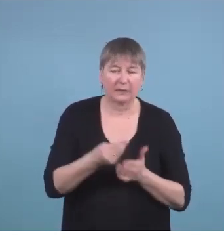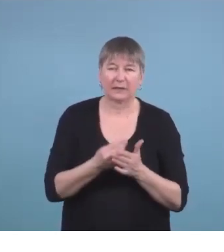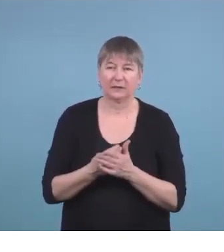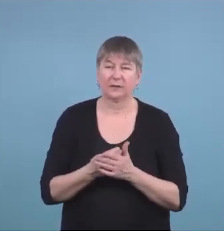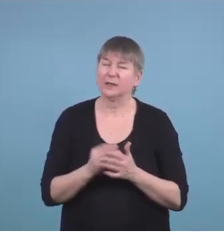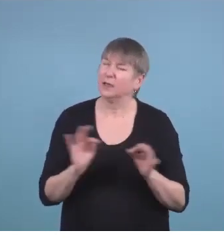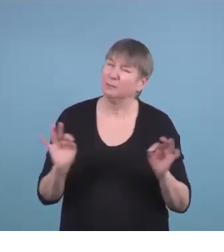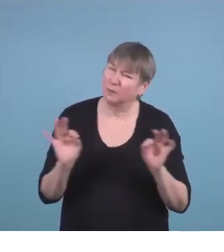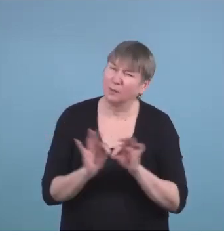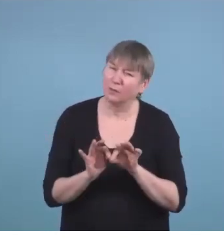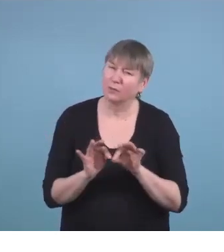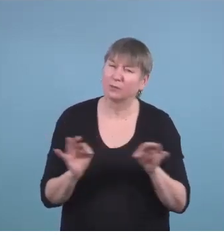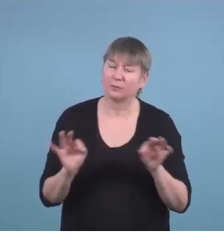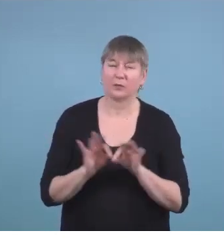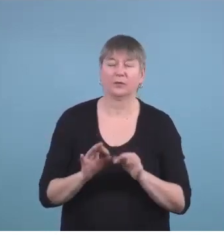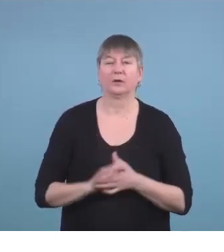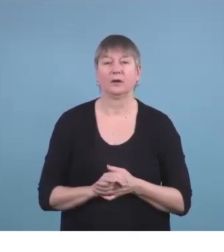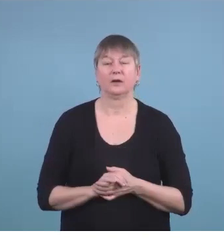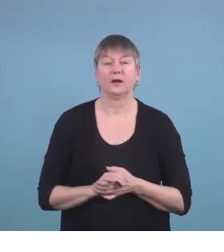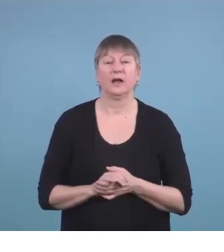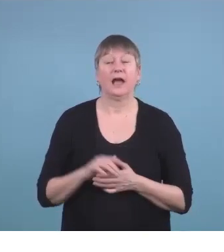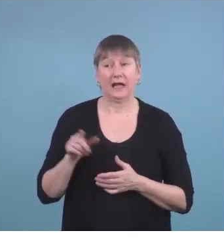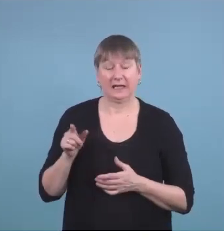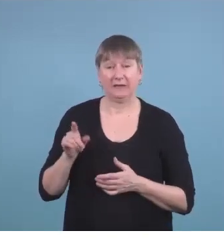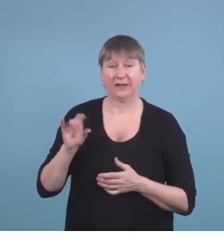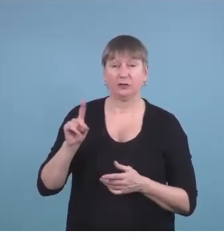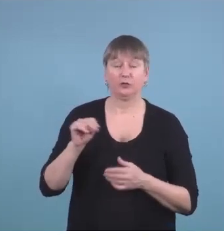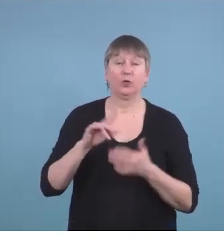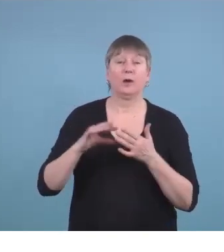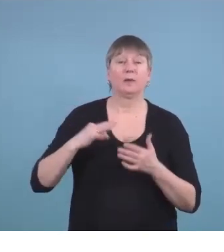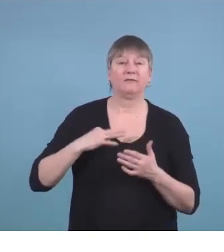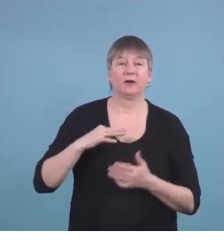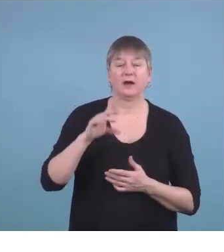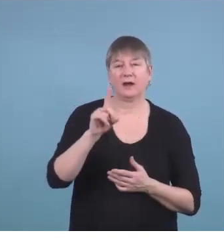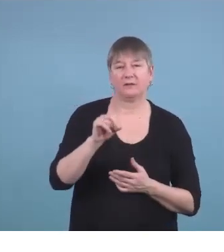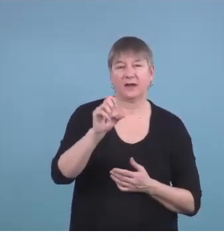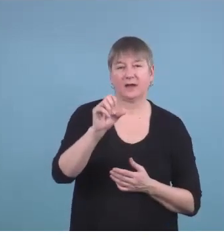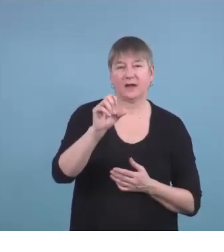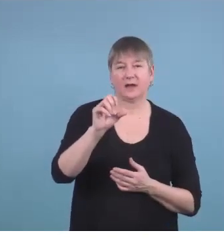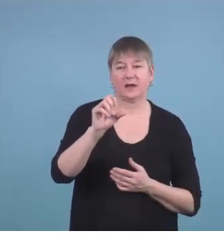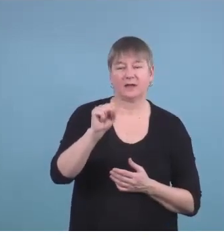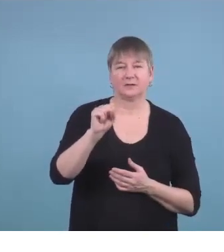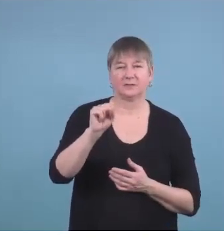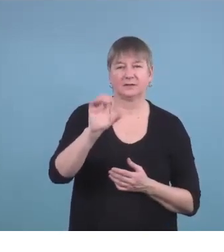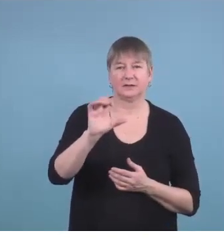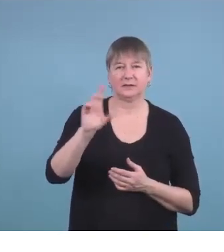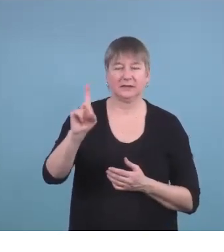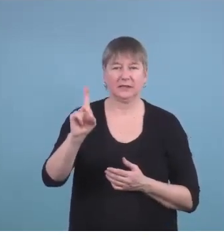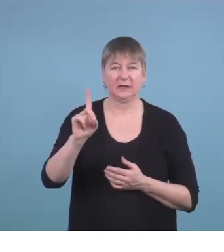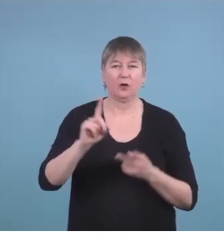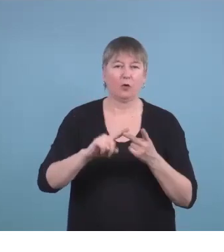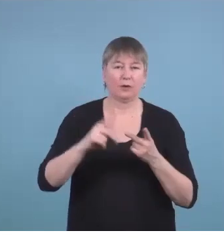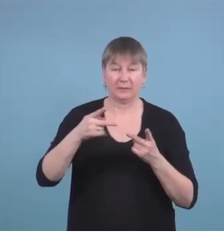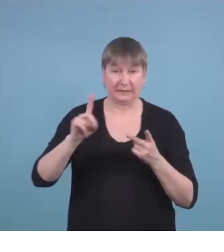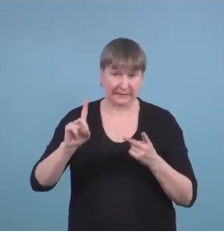and if they apply for FSCD funding or they qualify for PDD funding that money